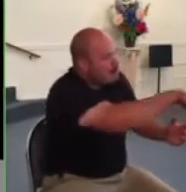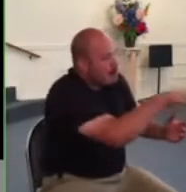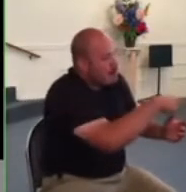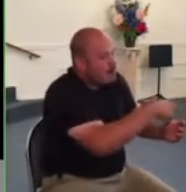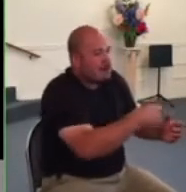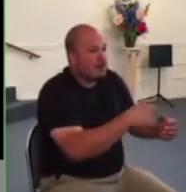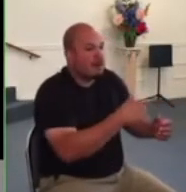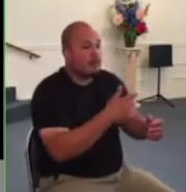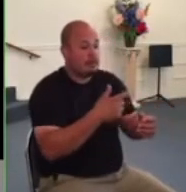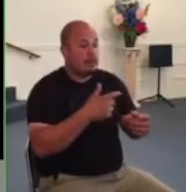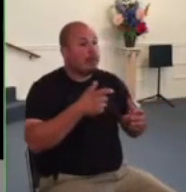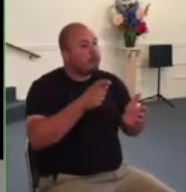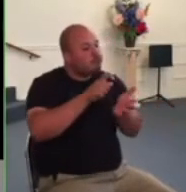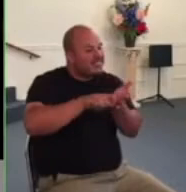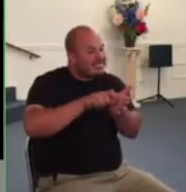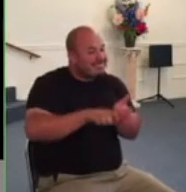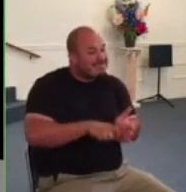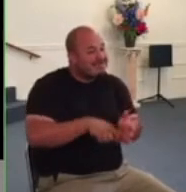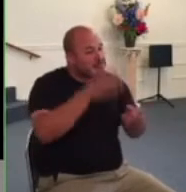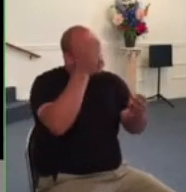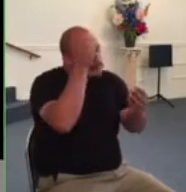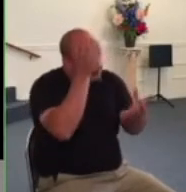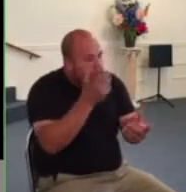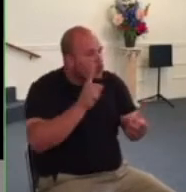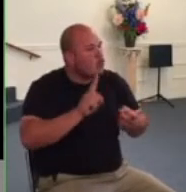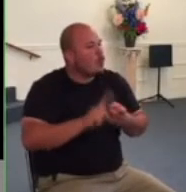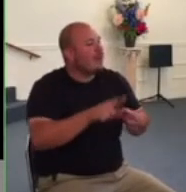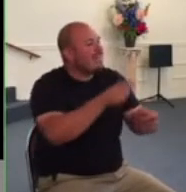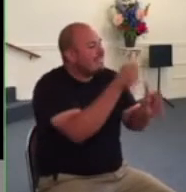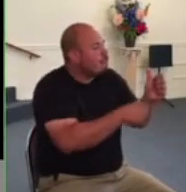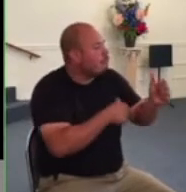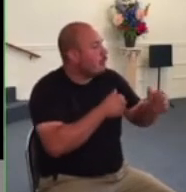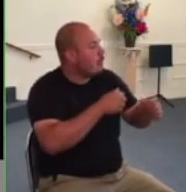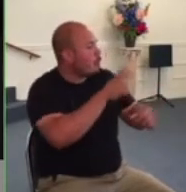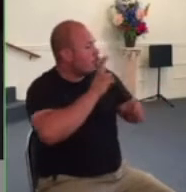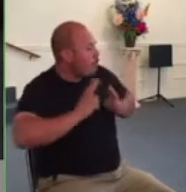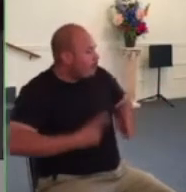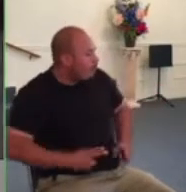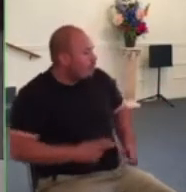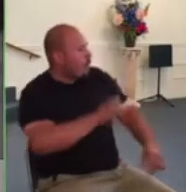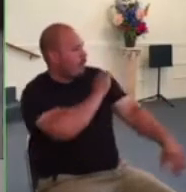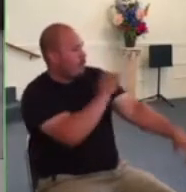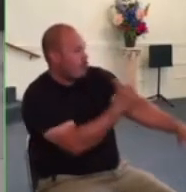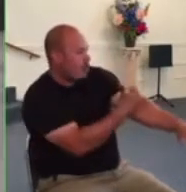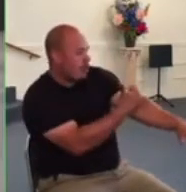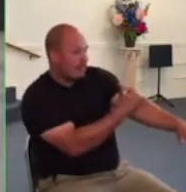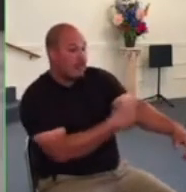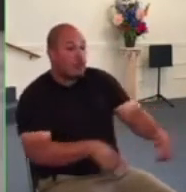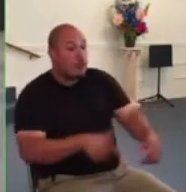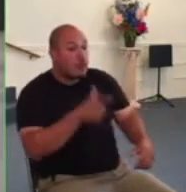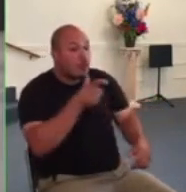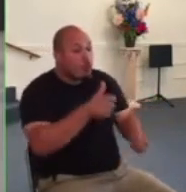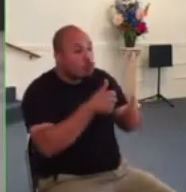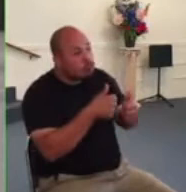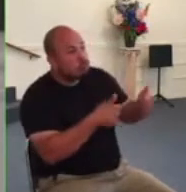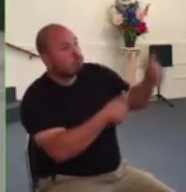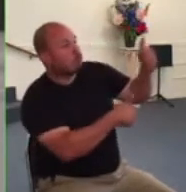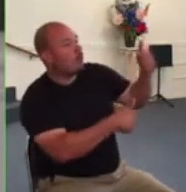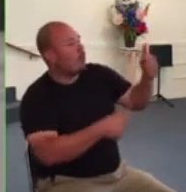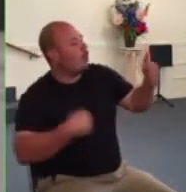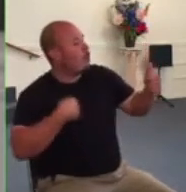to every human authority when we submit to the authorities who are over us we do it